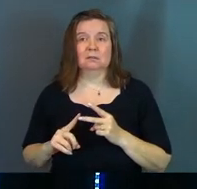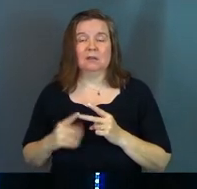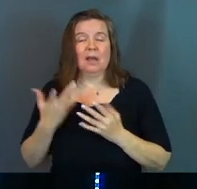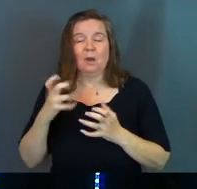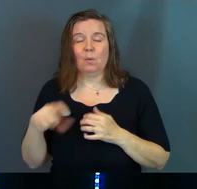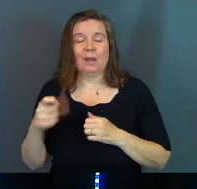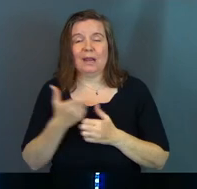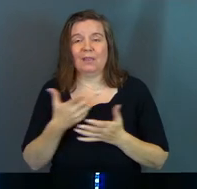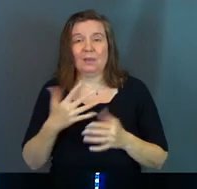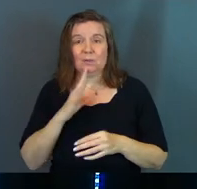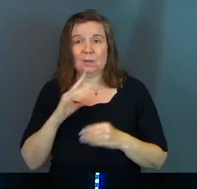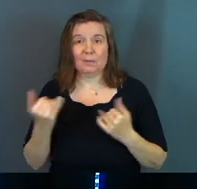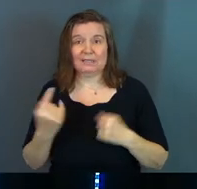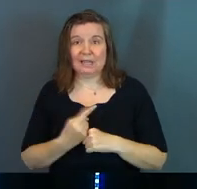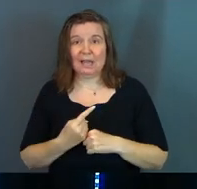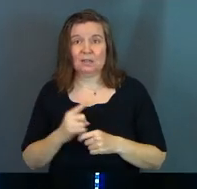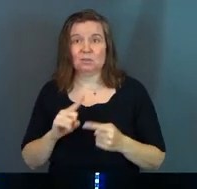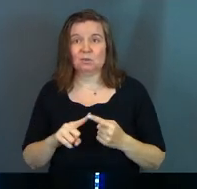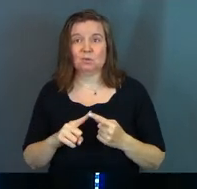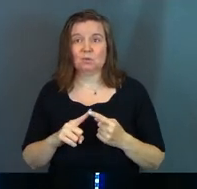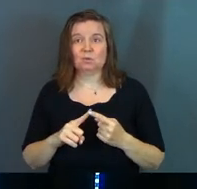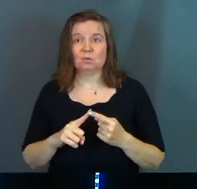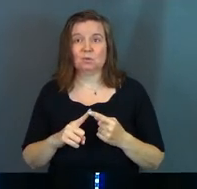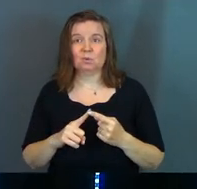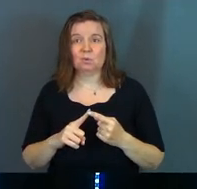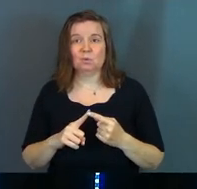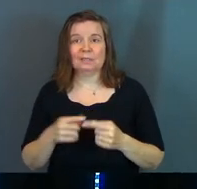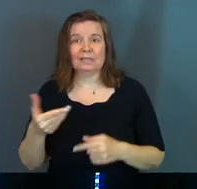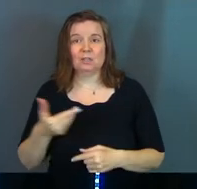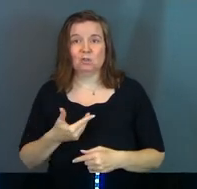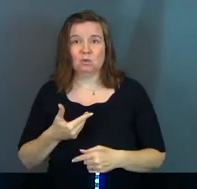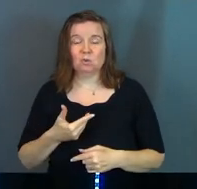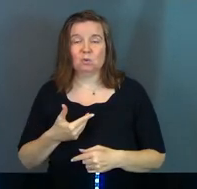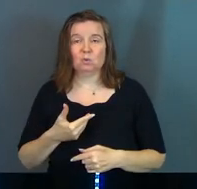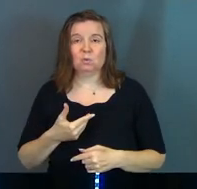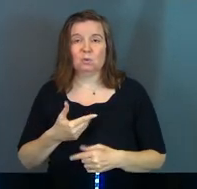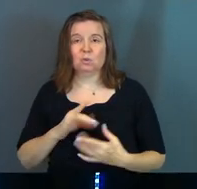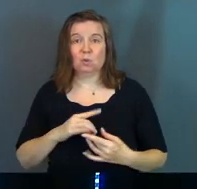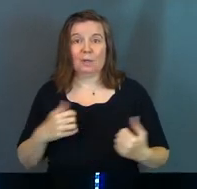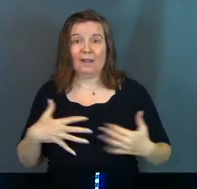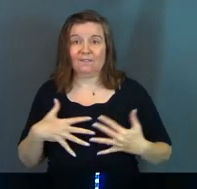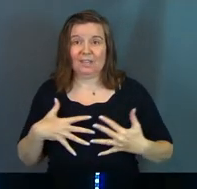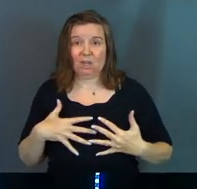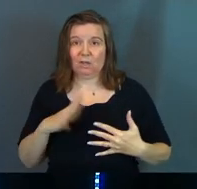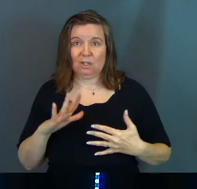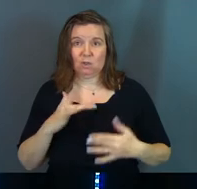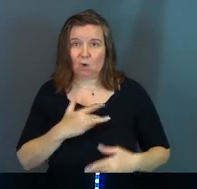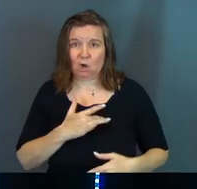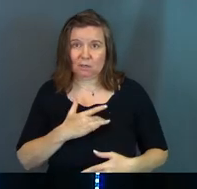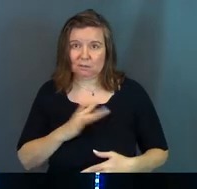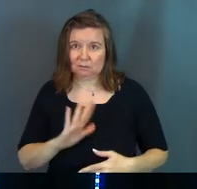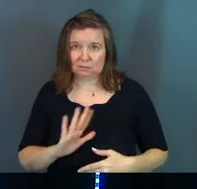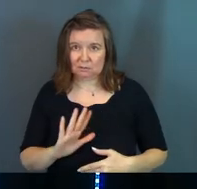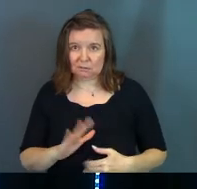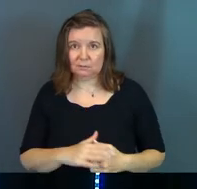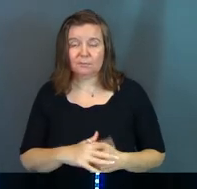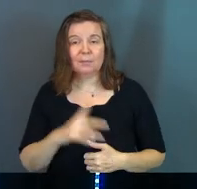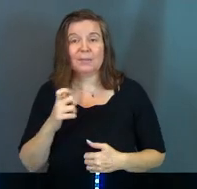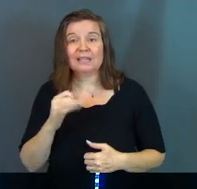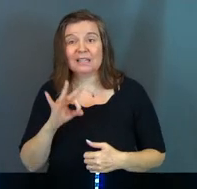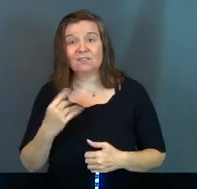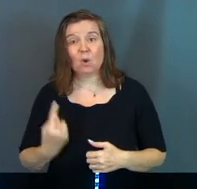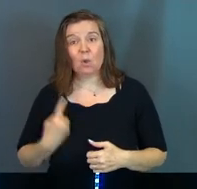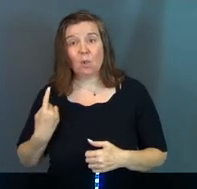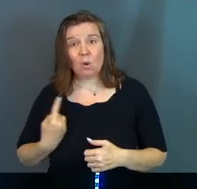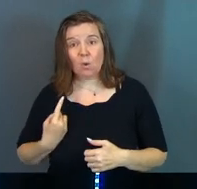I don't want anything that we've talked about today to introduce or sow a seed of fear into your heart. Because